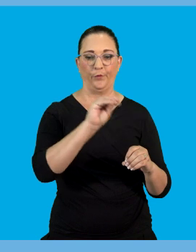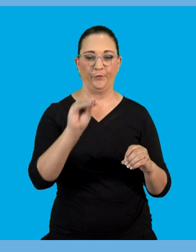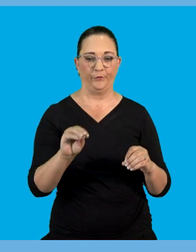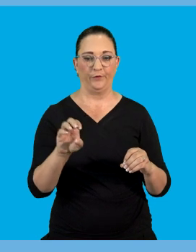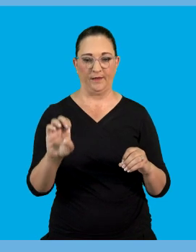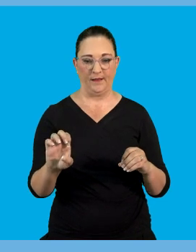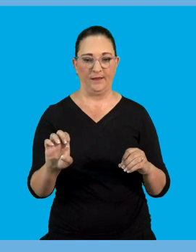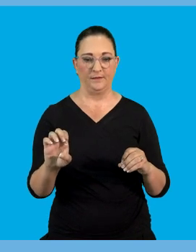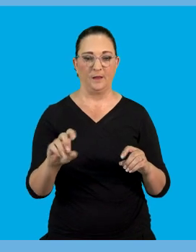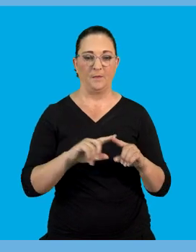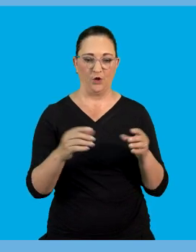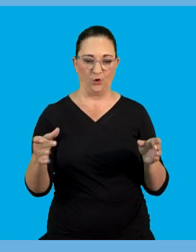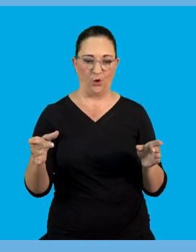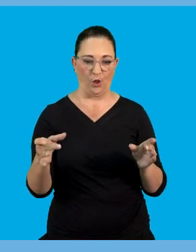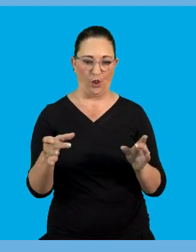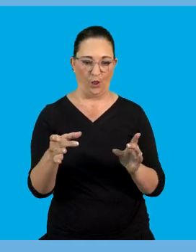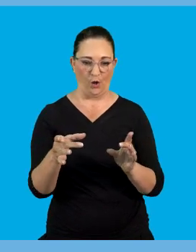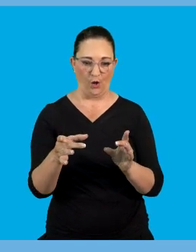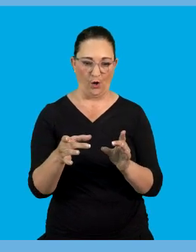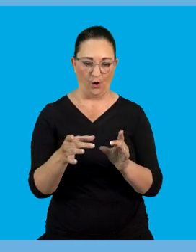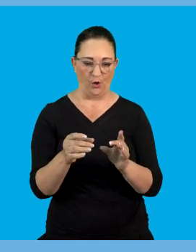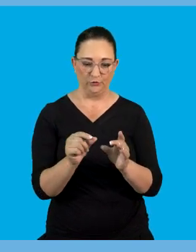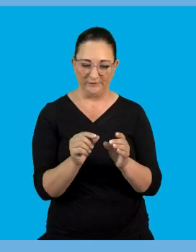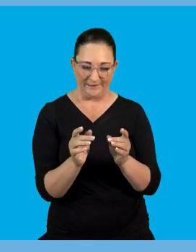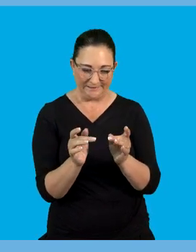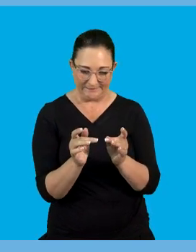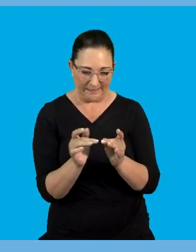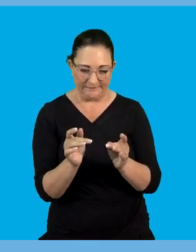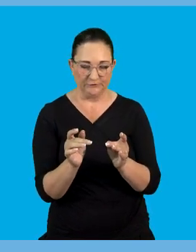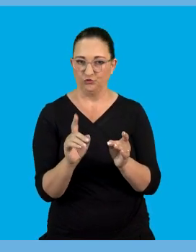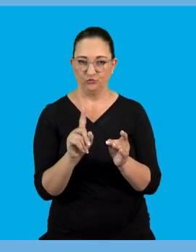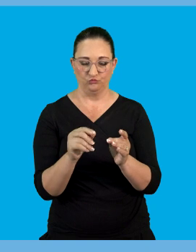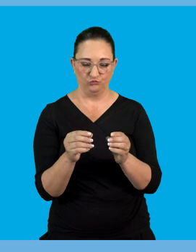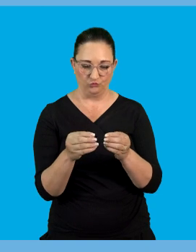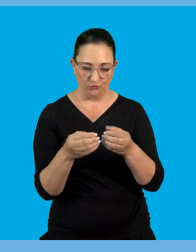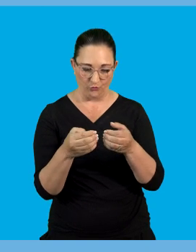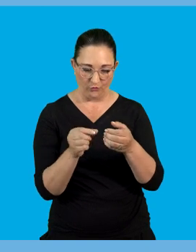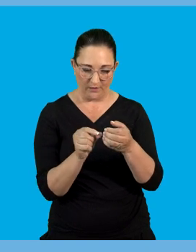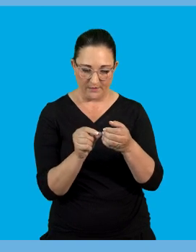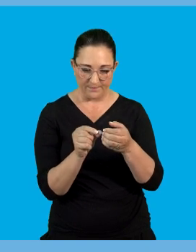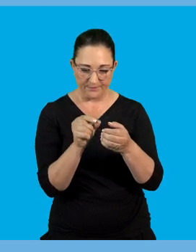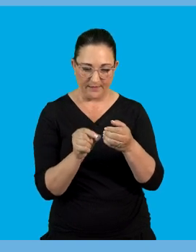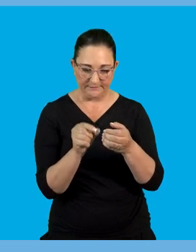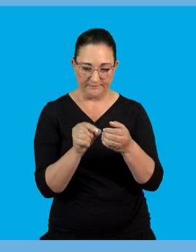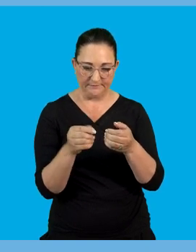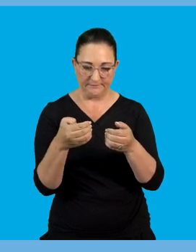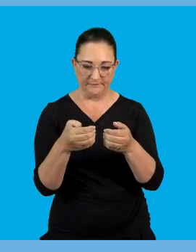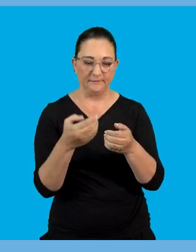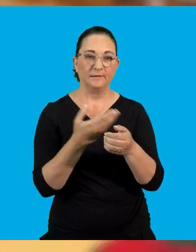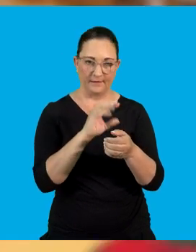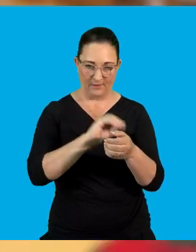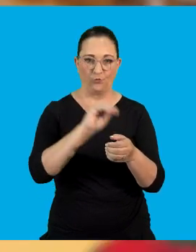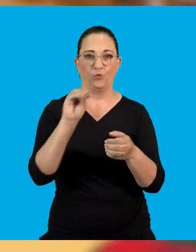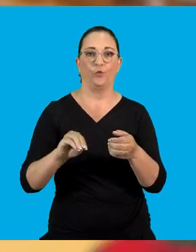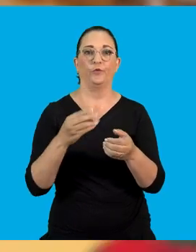object to the other when they are brought close but not touching. So the two substances they don't have to be in contact